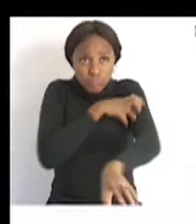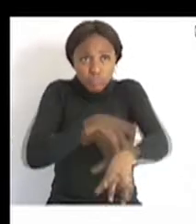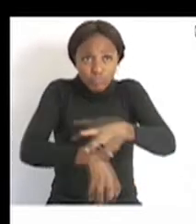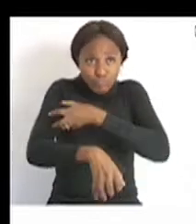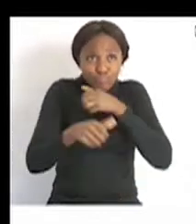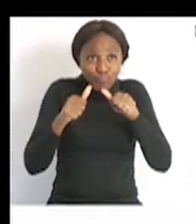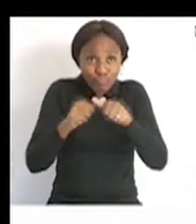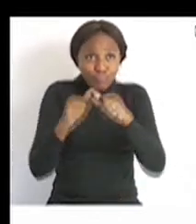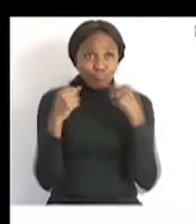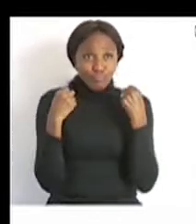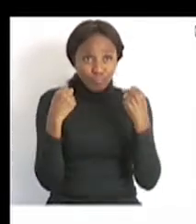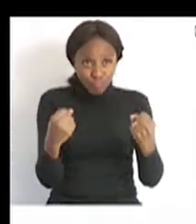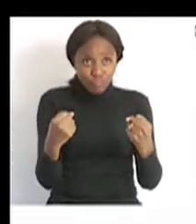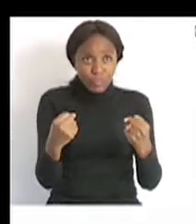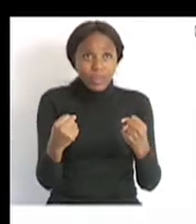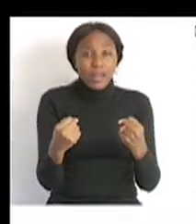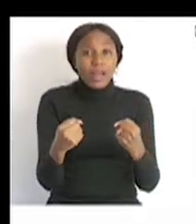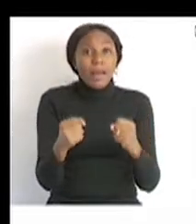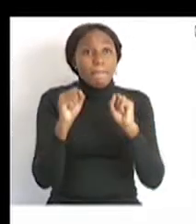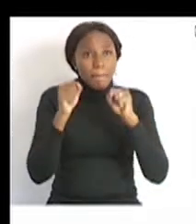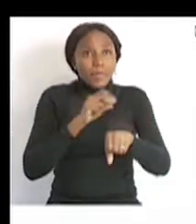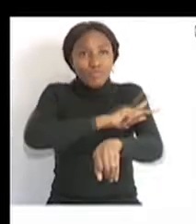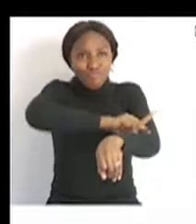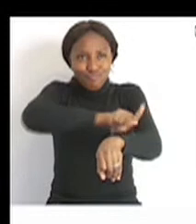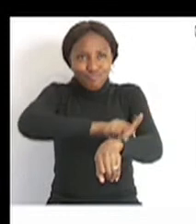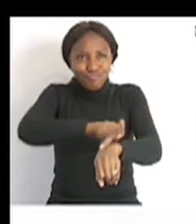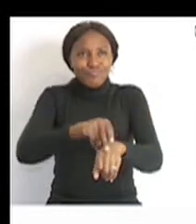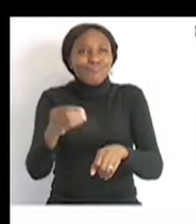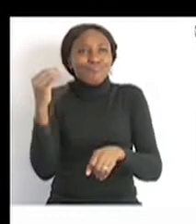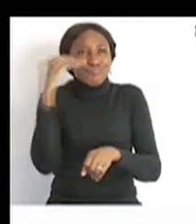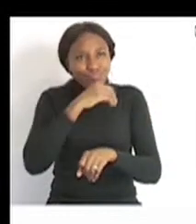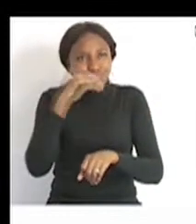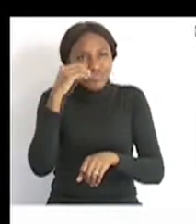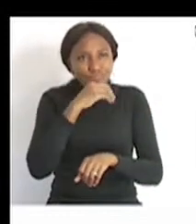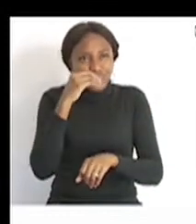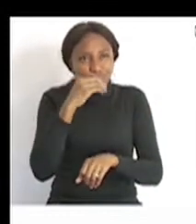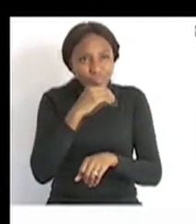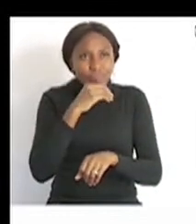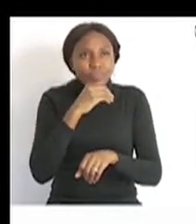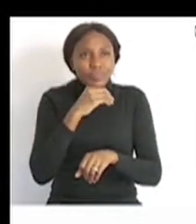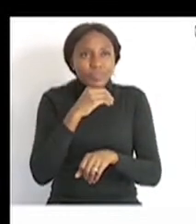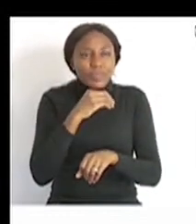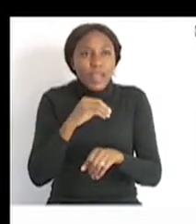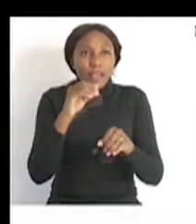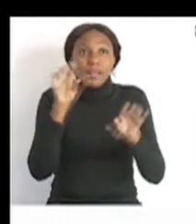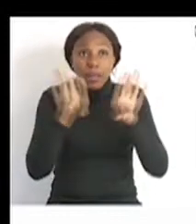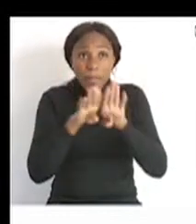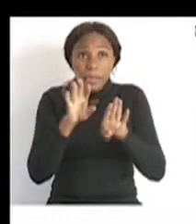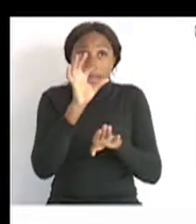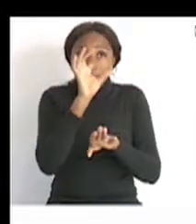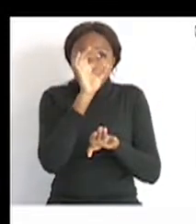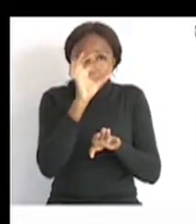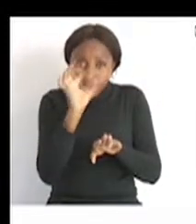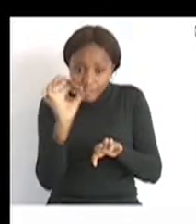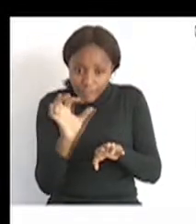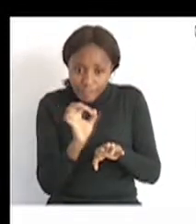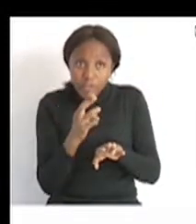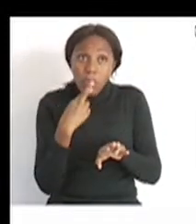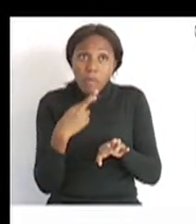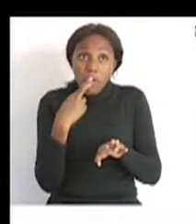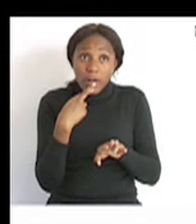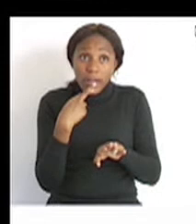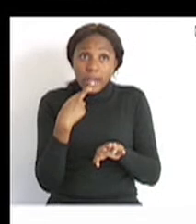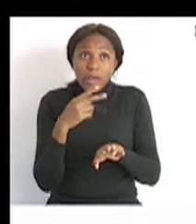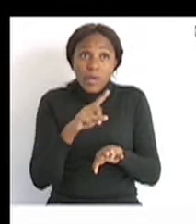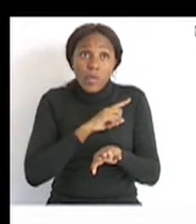And another thing that is very interesting of proteins is that they make red blood cells that carry oxygen around your